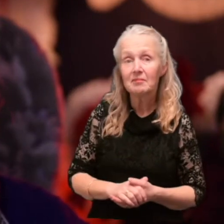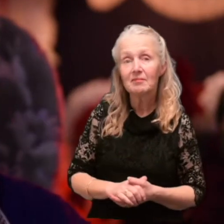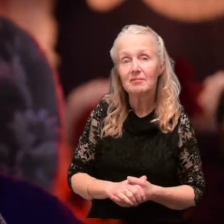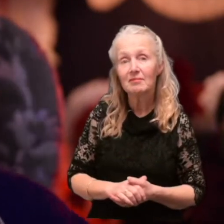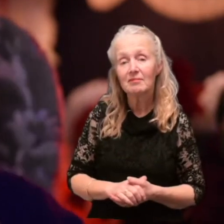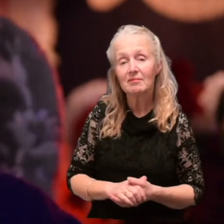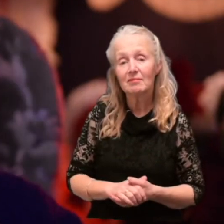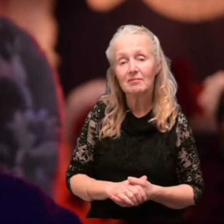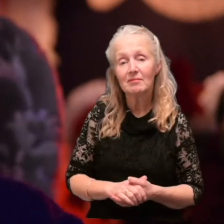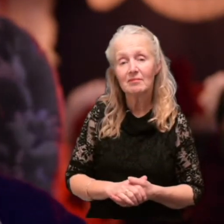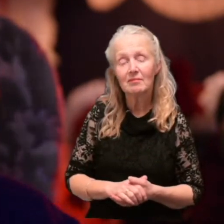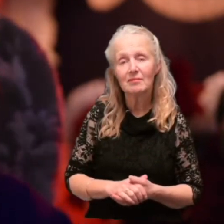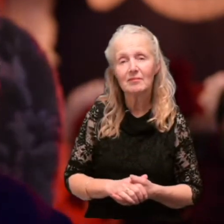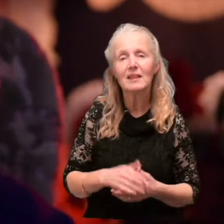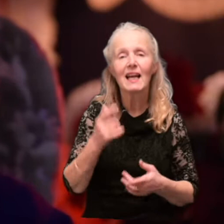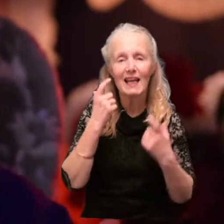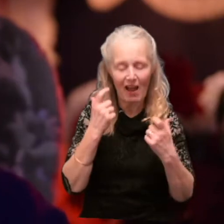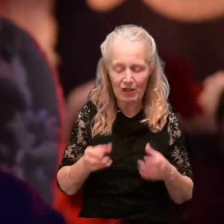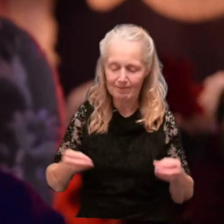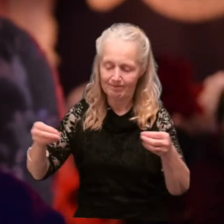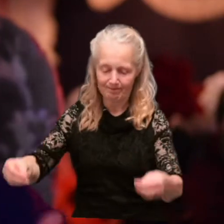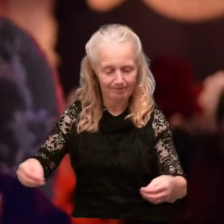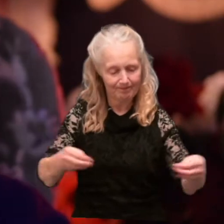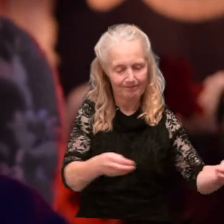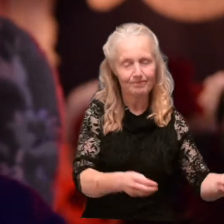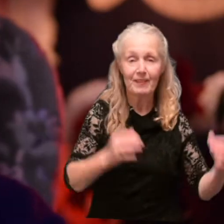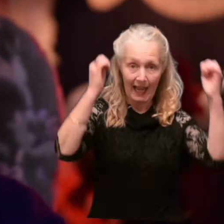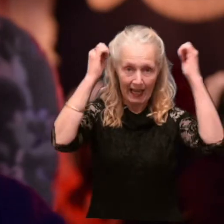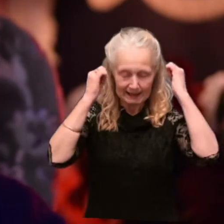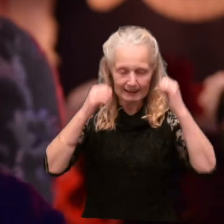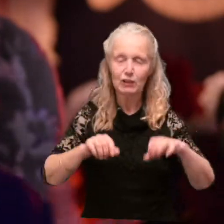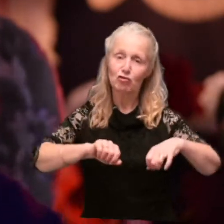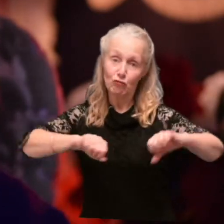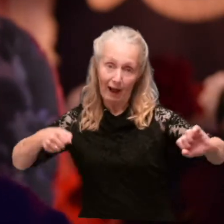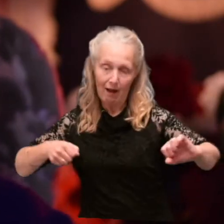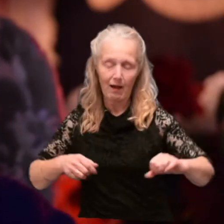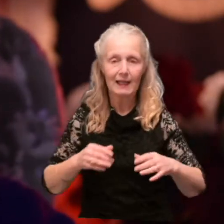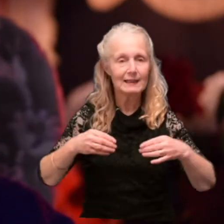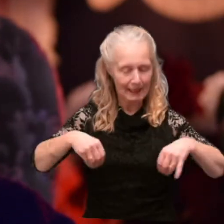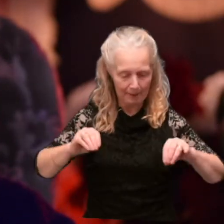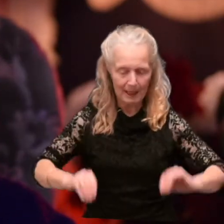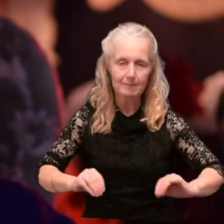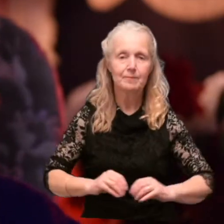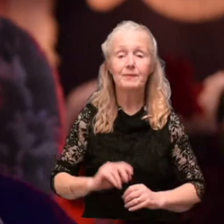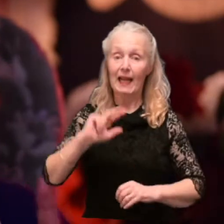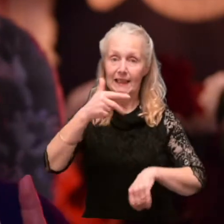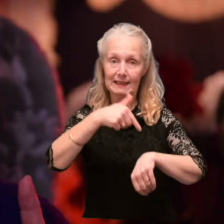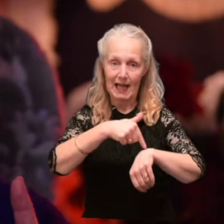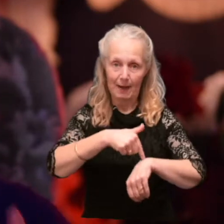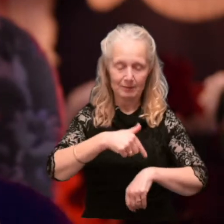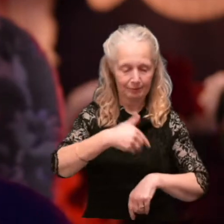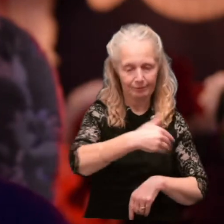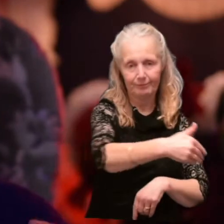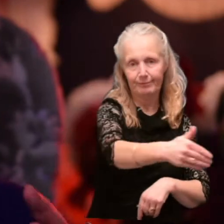But she laid them out carefully. Hat, cracker, napkin. Eight times. There